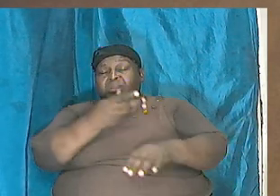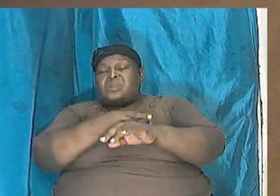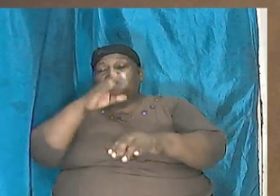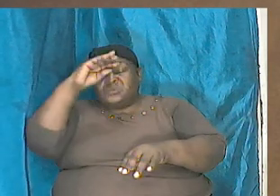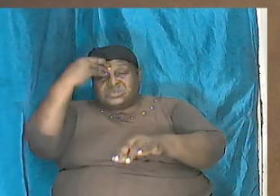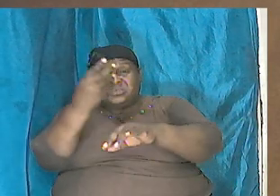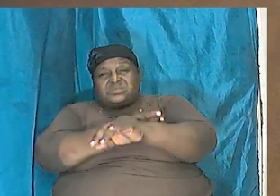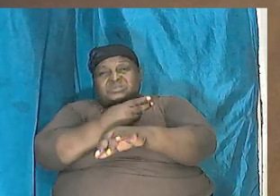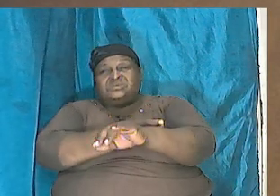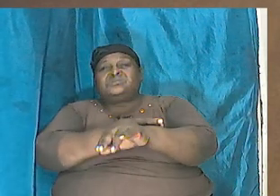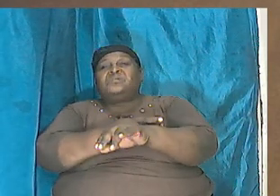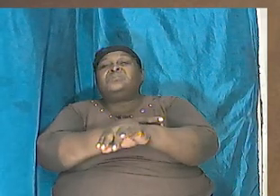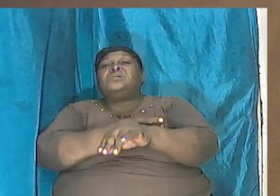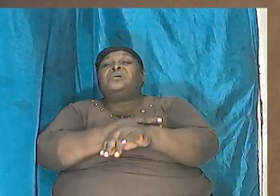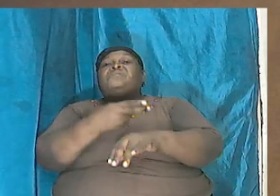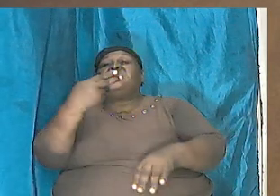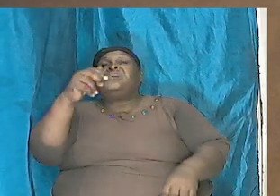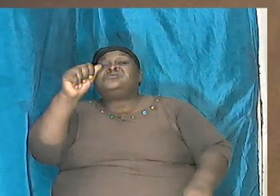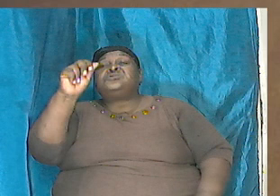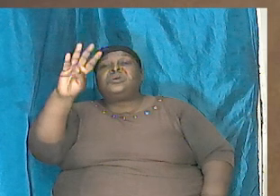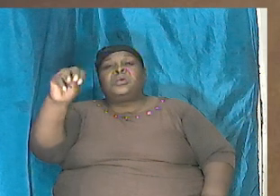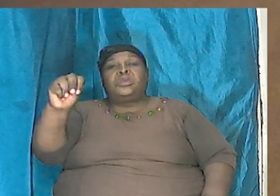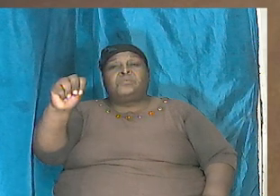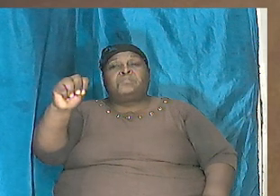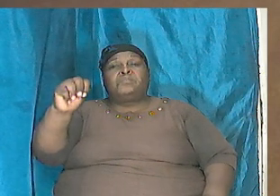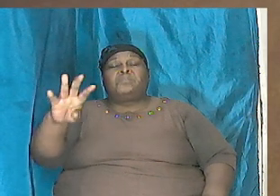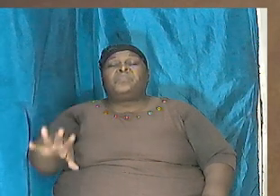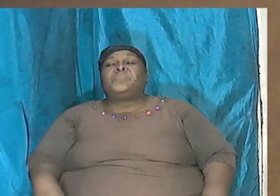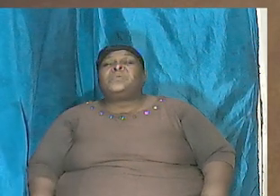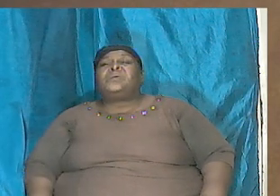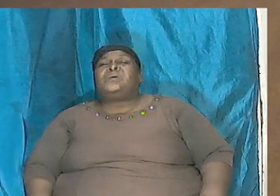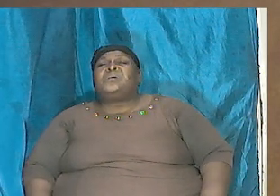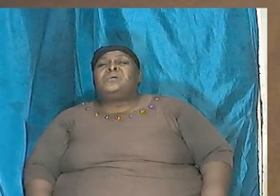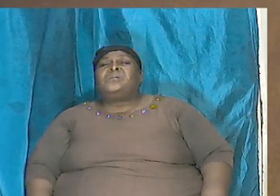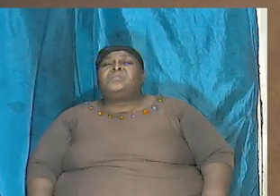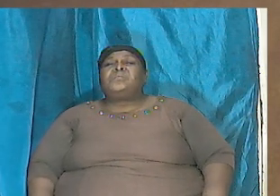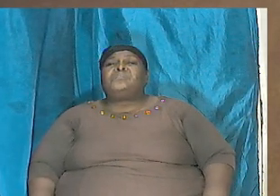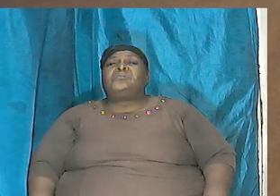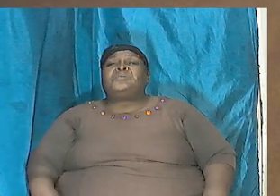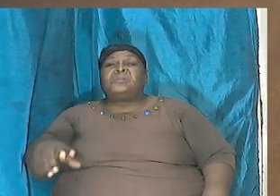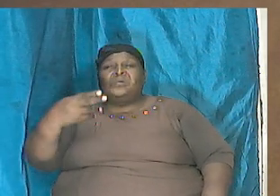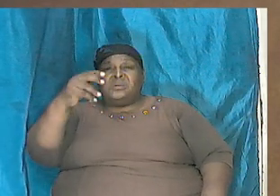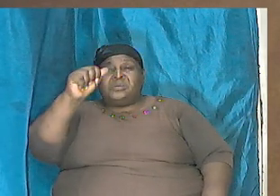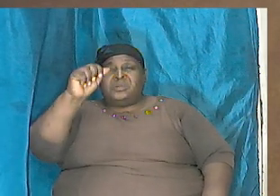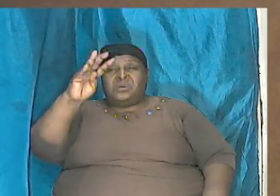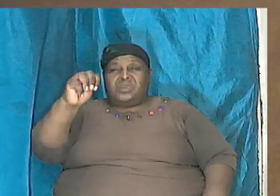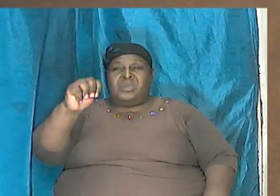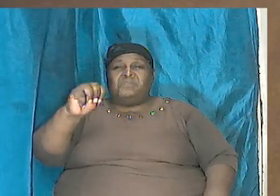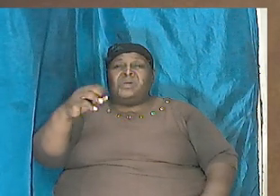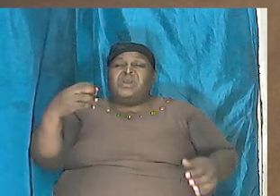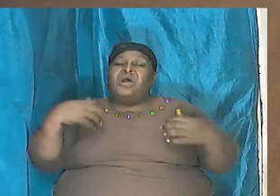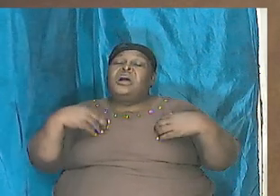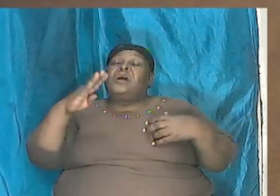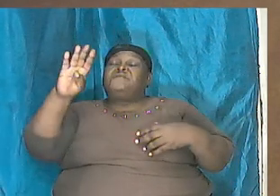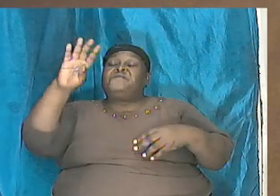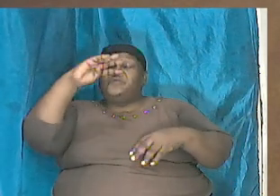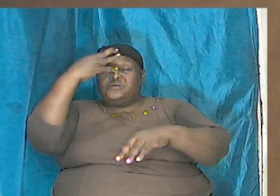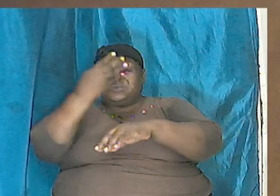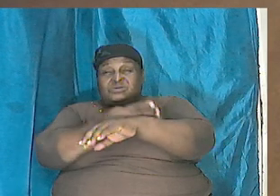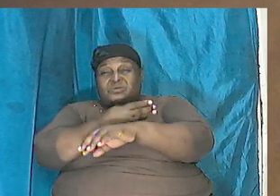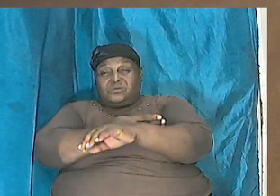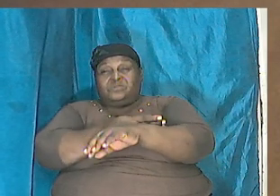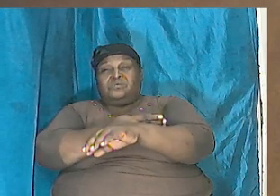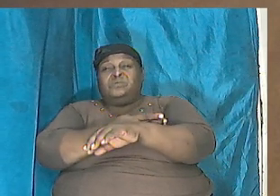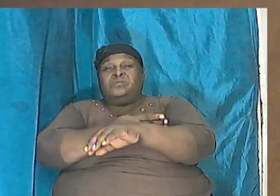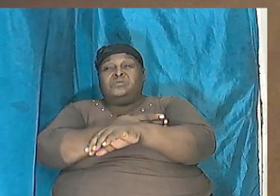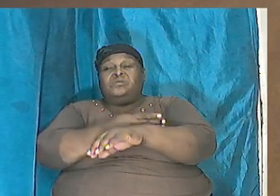of Ham but then Ham had four sons probably more but at one point